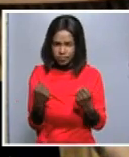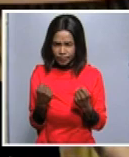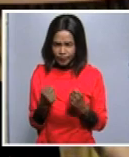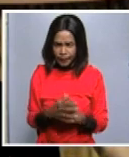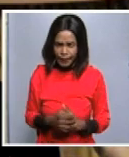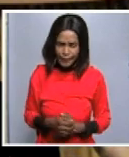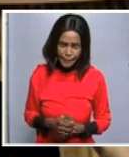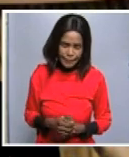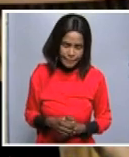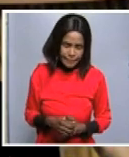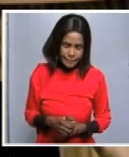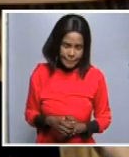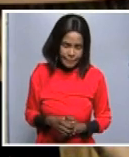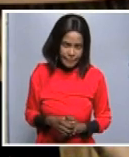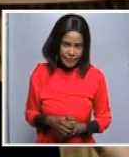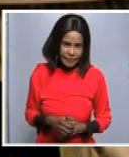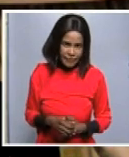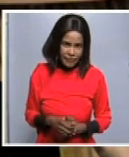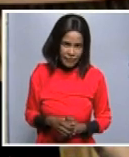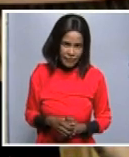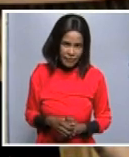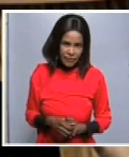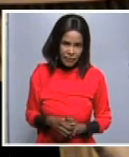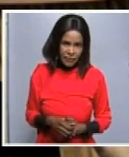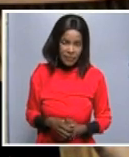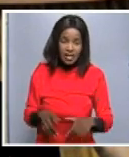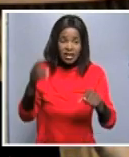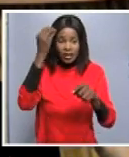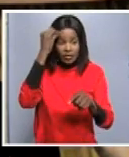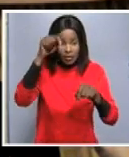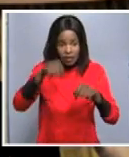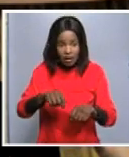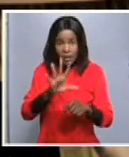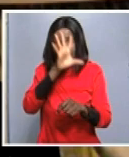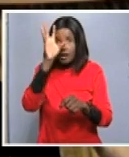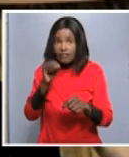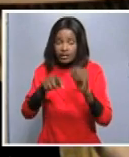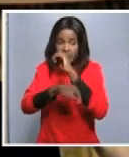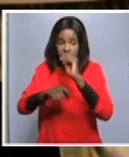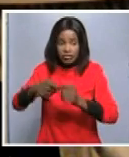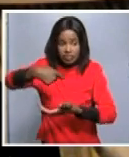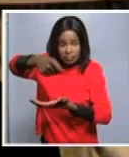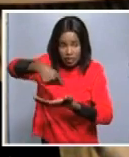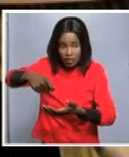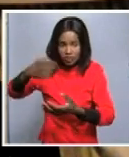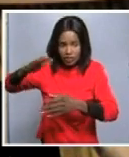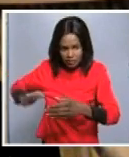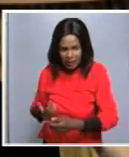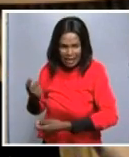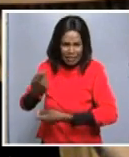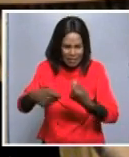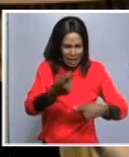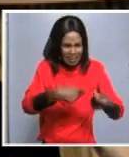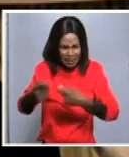make active use of the african continental free trade area which we believe is an important